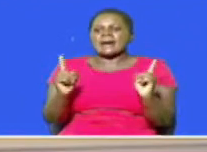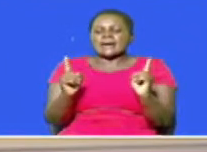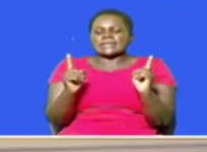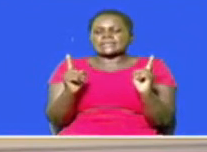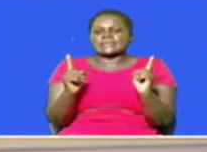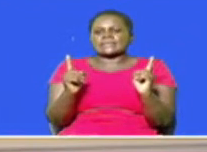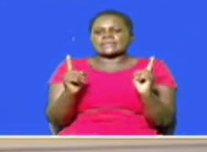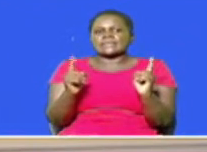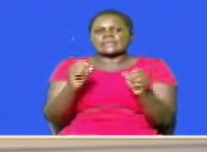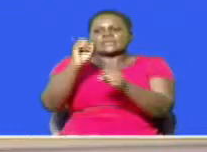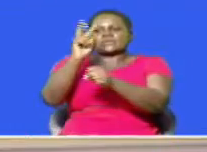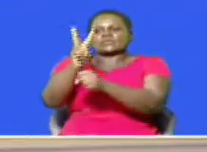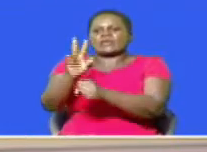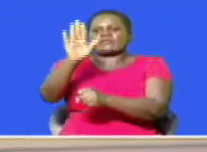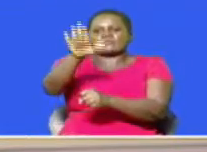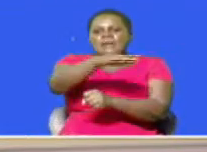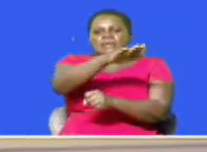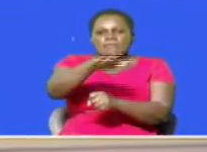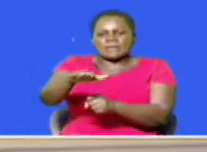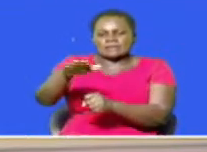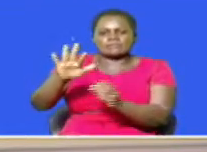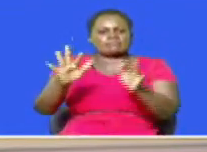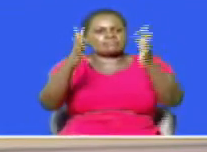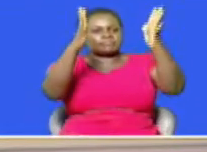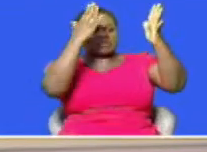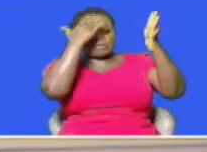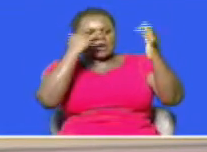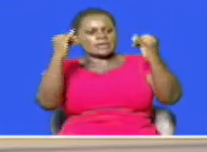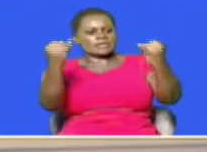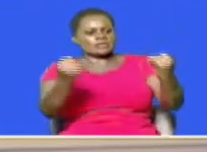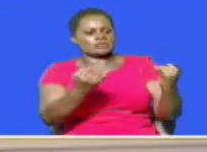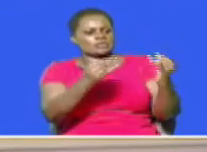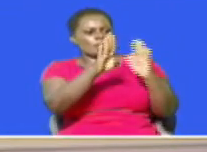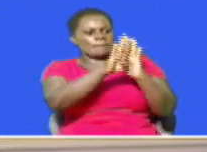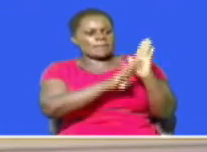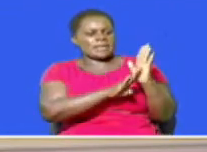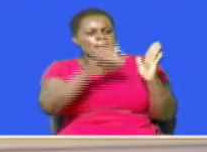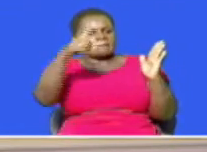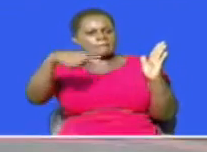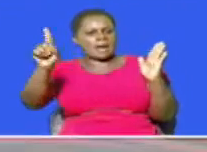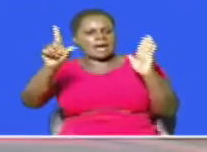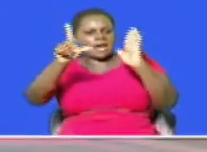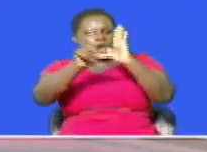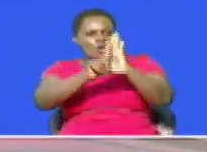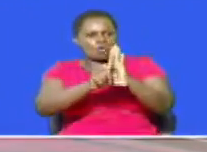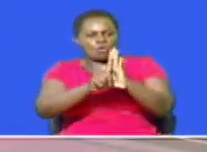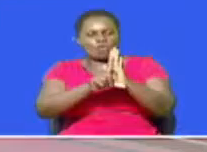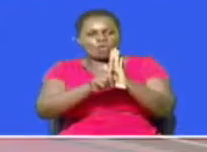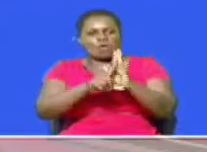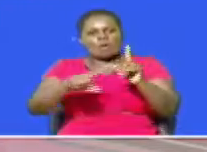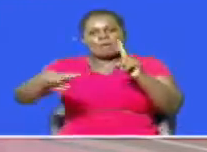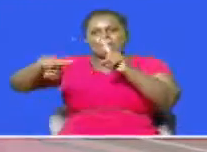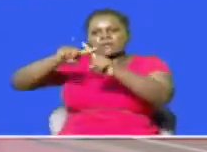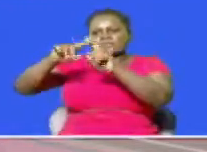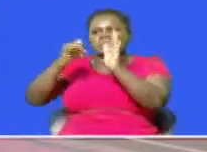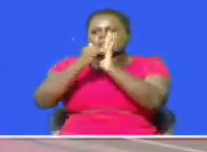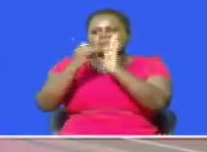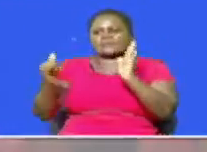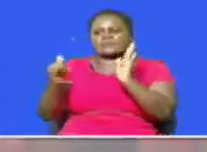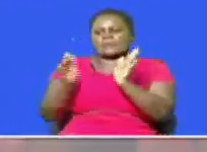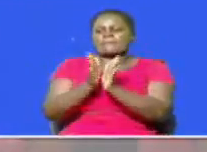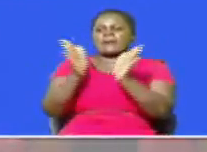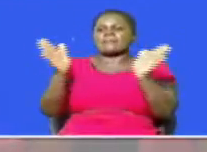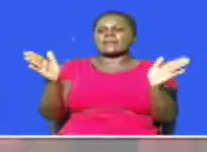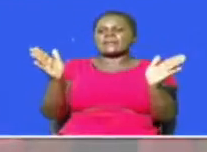the flip side the 12th parliament will be held for introducing bills and passing laws that have positive impact to